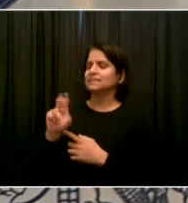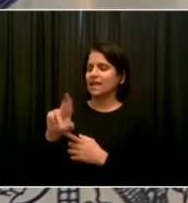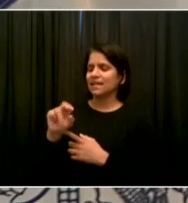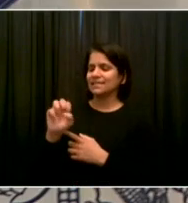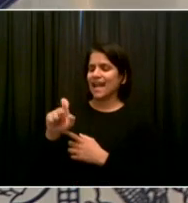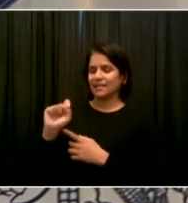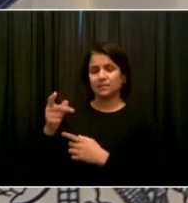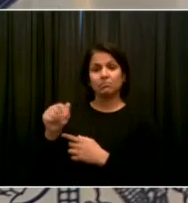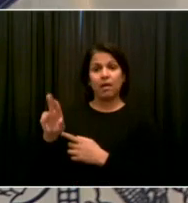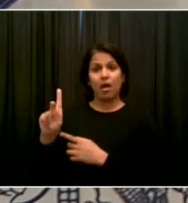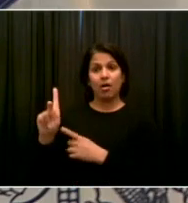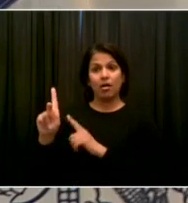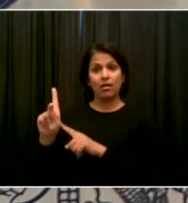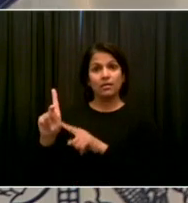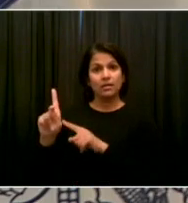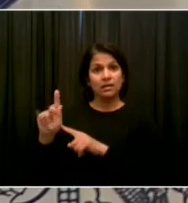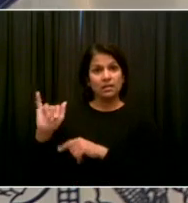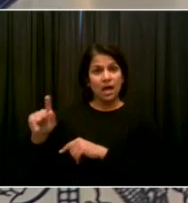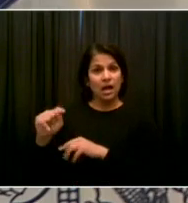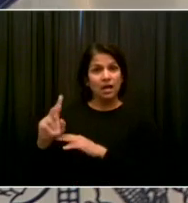This was Saturday afternoon.